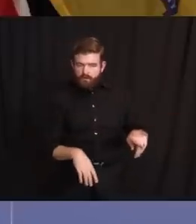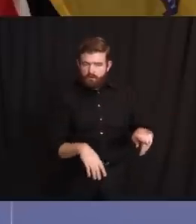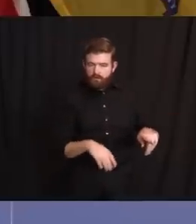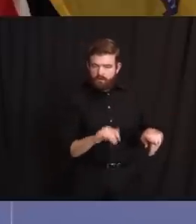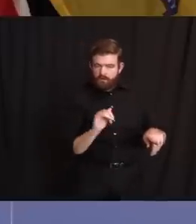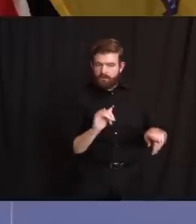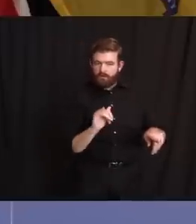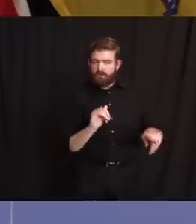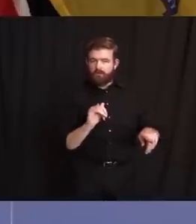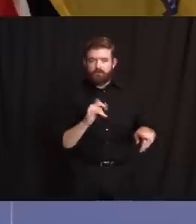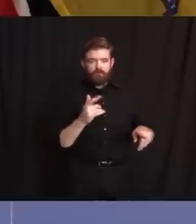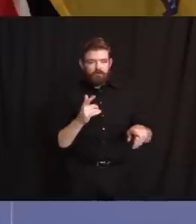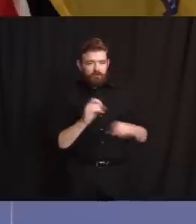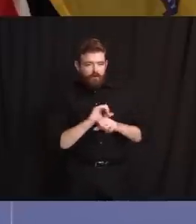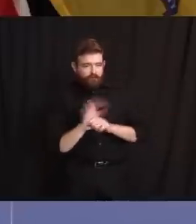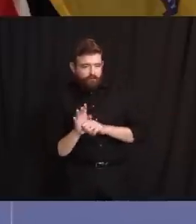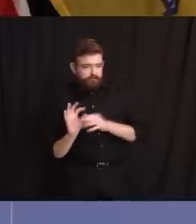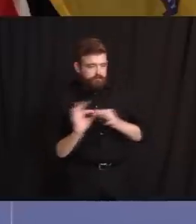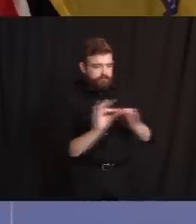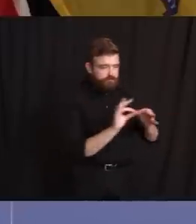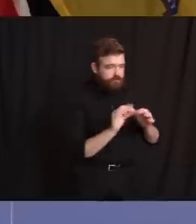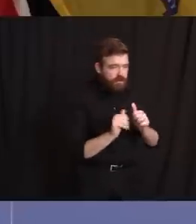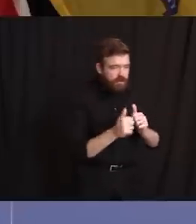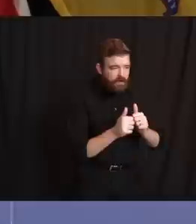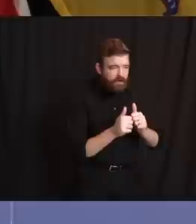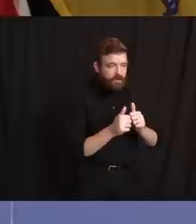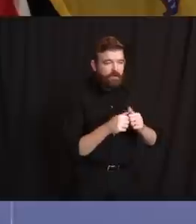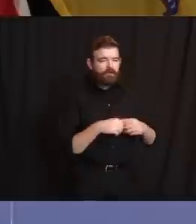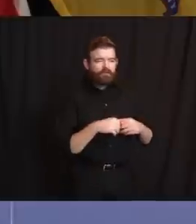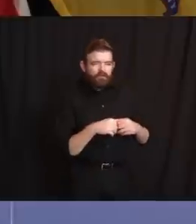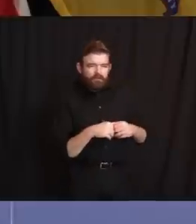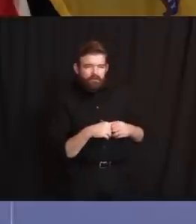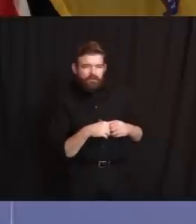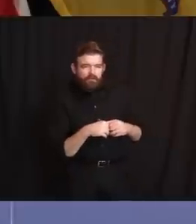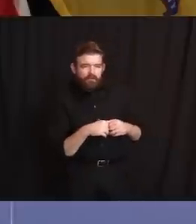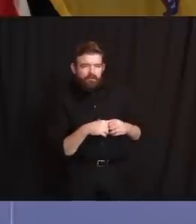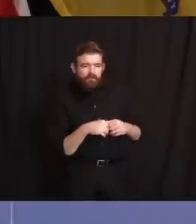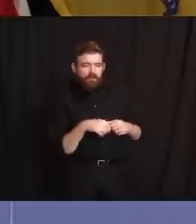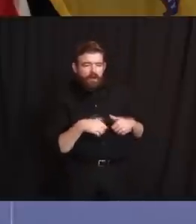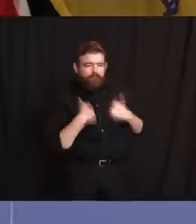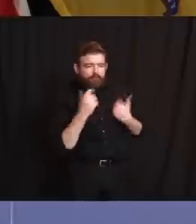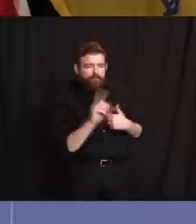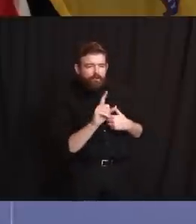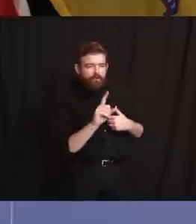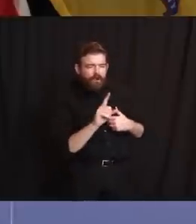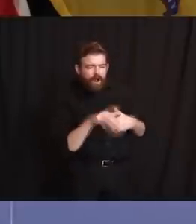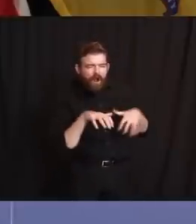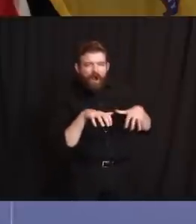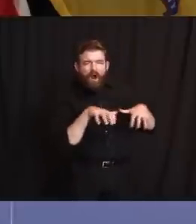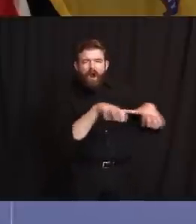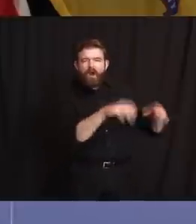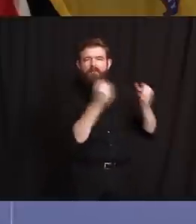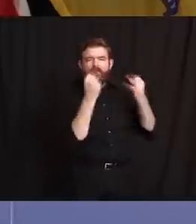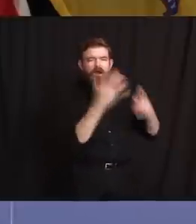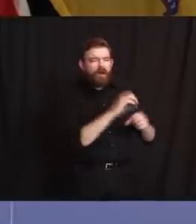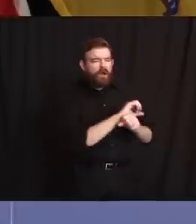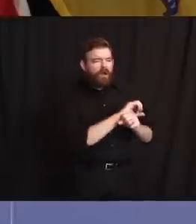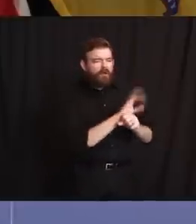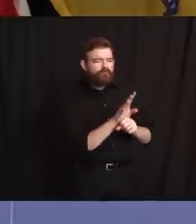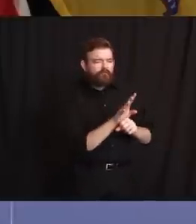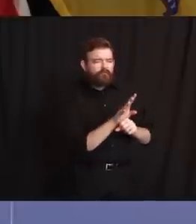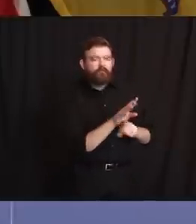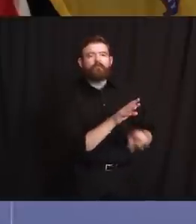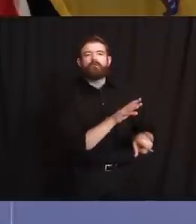in areas where there is a large amount of cases. So parents, you should be especially aware of your